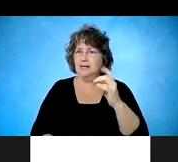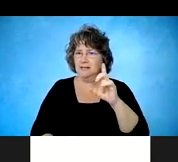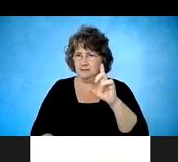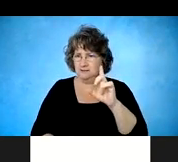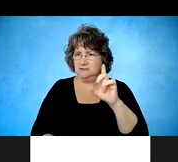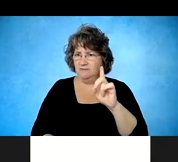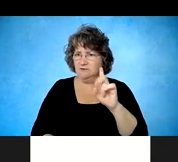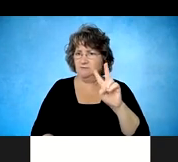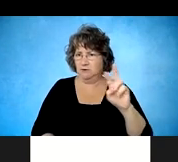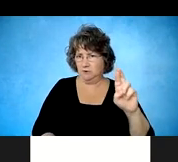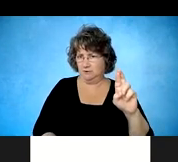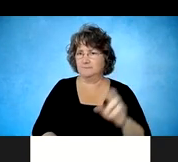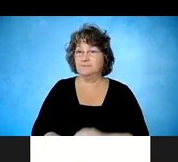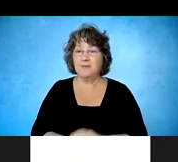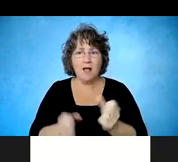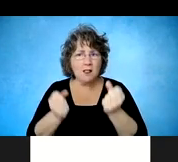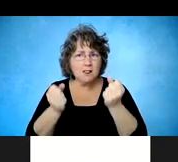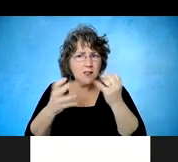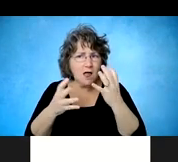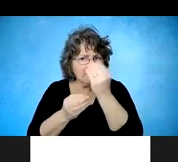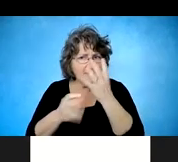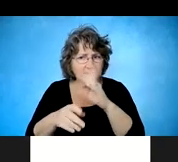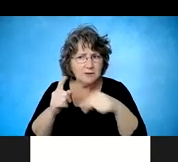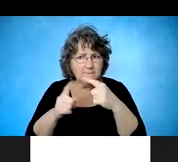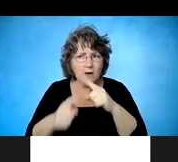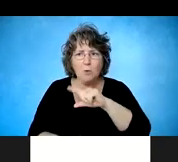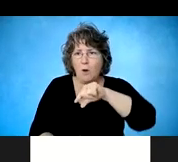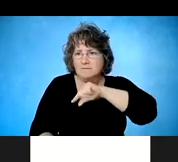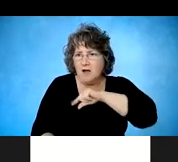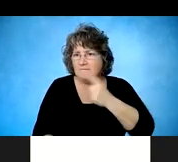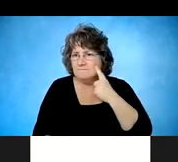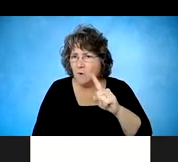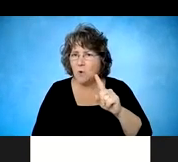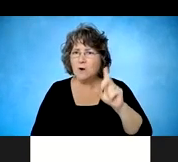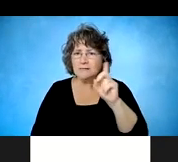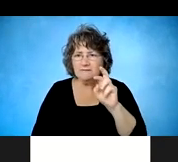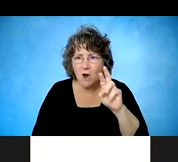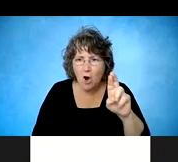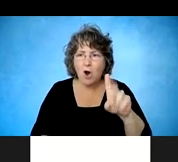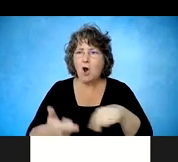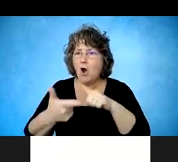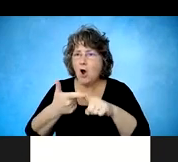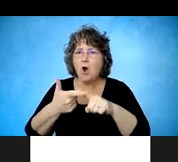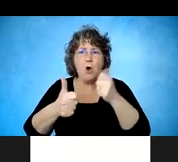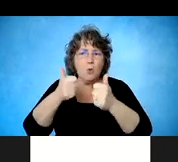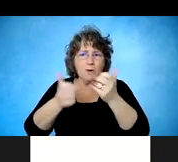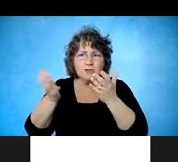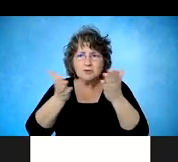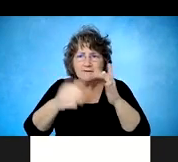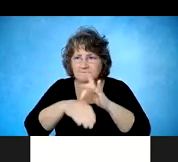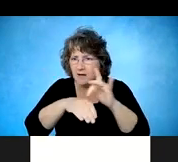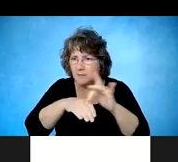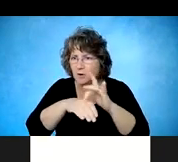education about DVR services, eligibility process, the type of services that people have used and benefited from